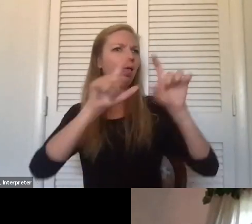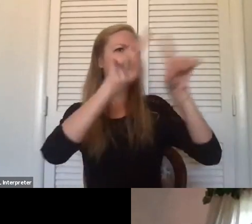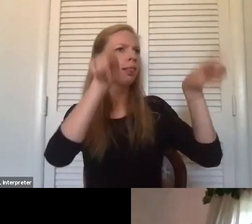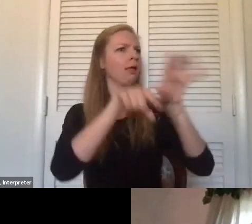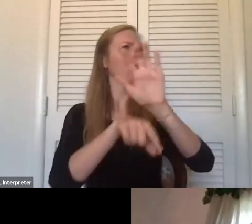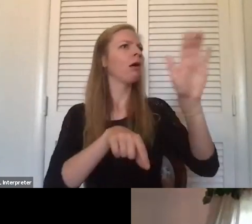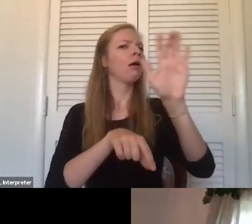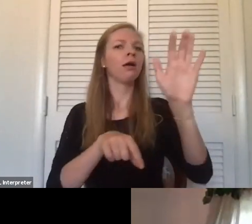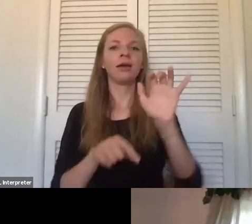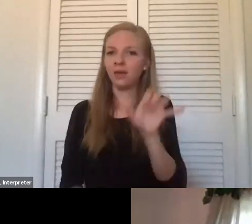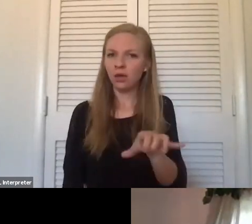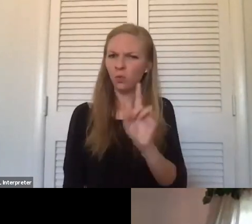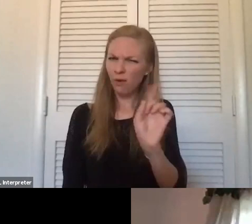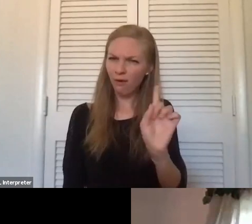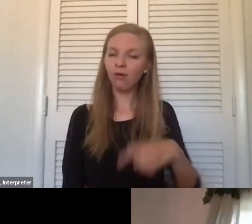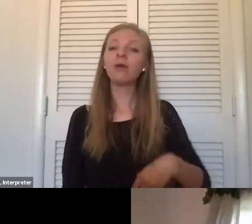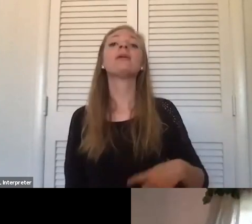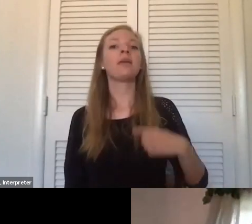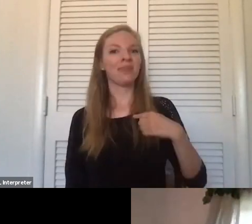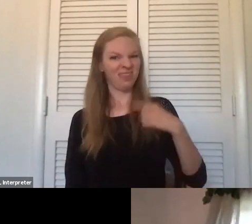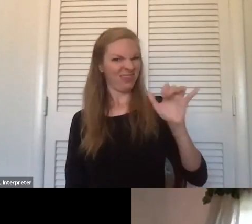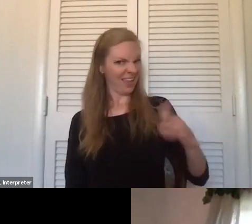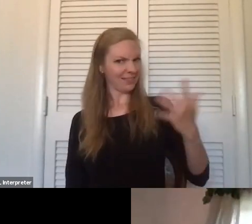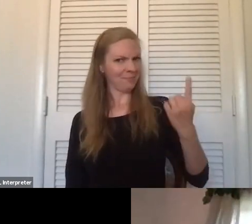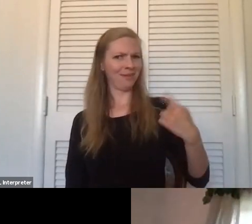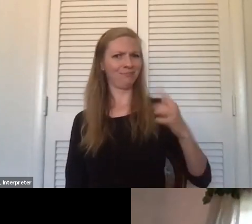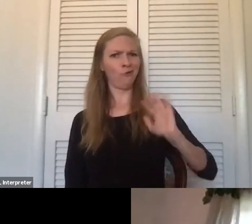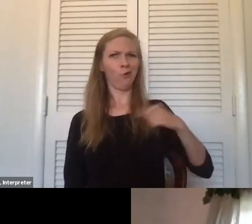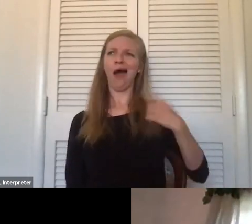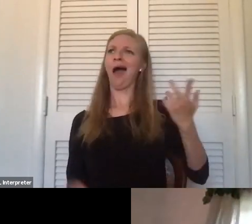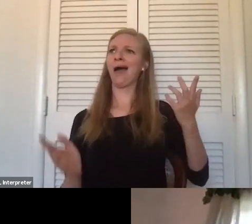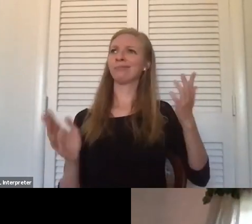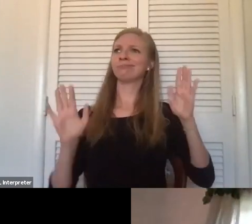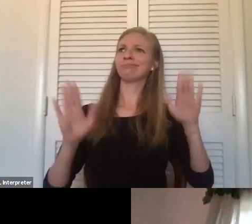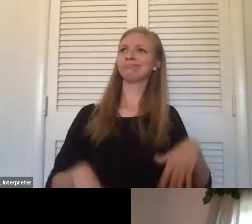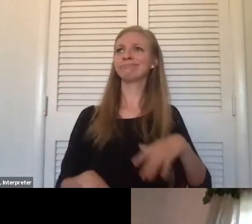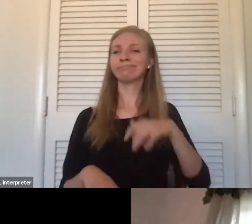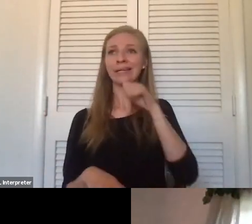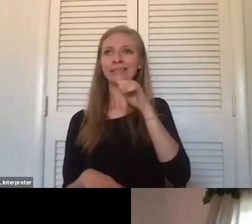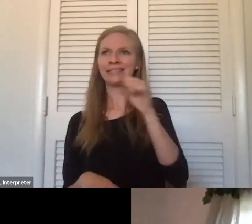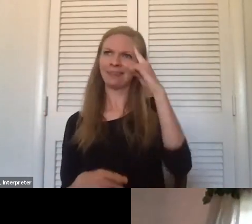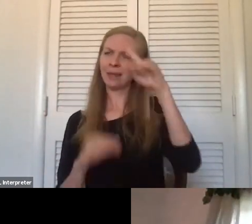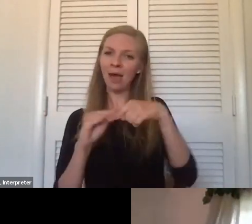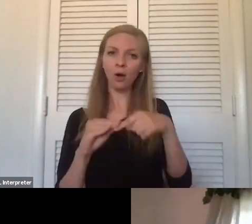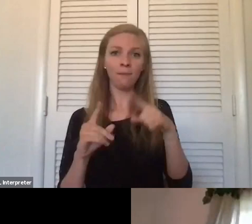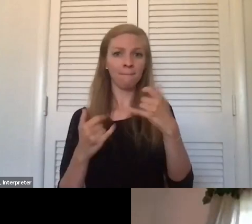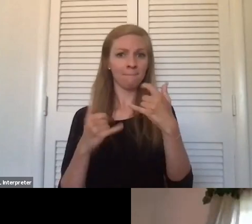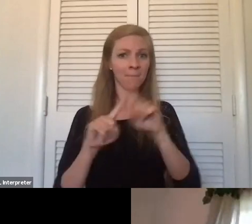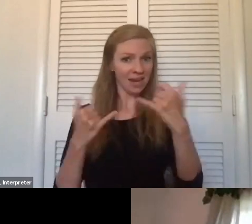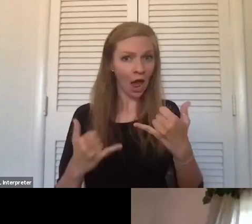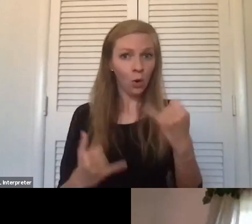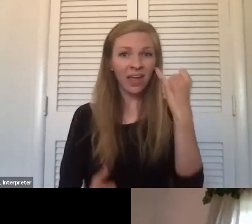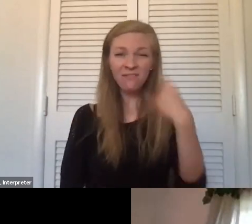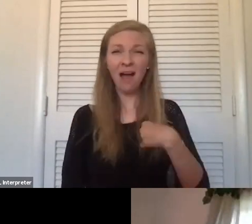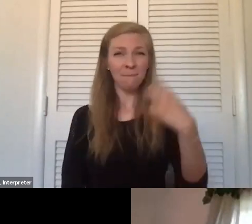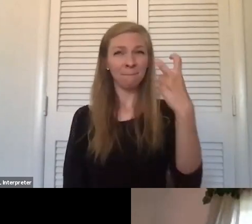Those are the things I personally took for granted, but now I'm looking around. Oh, wow. If I'm blind, I even, I don't even know where the